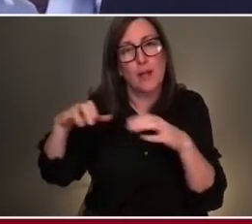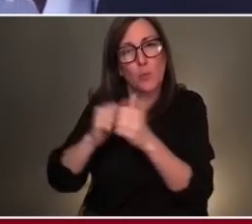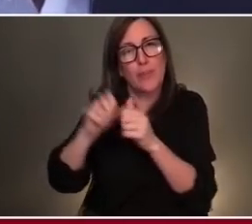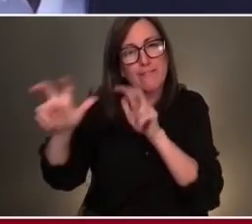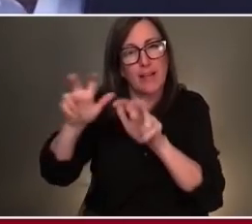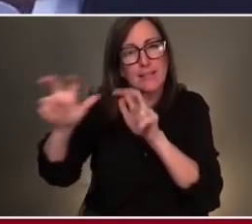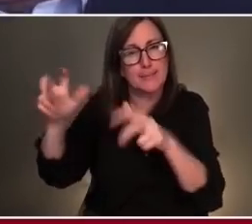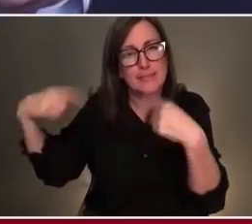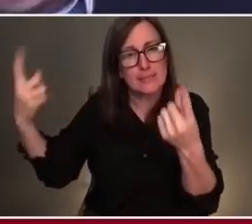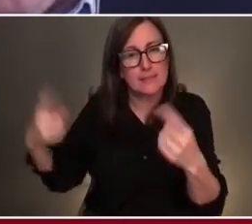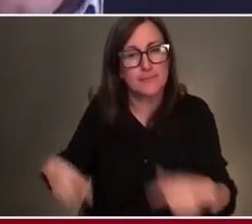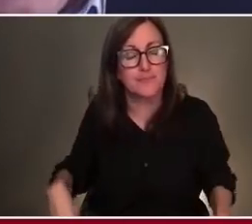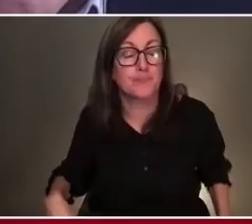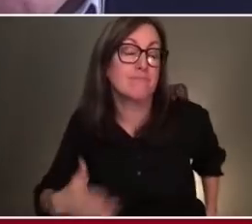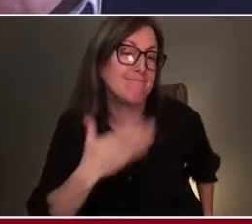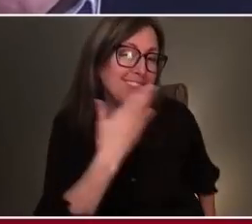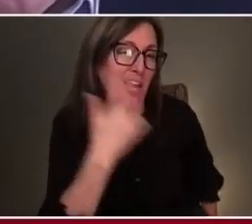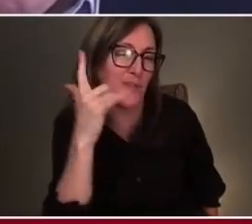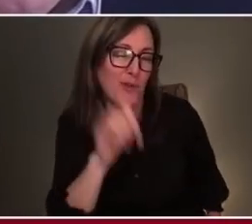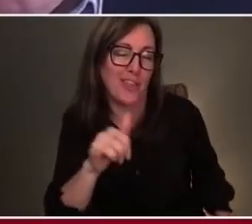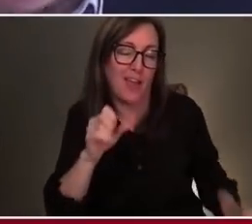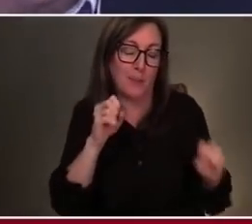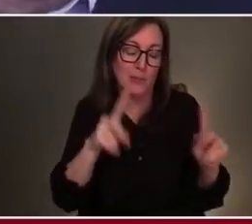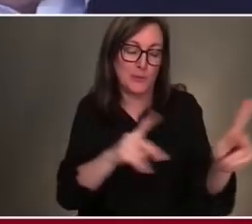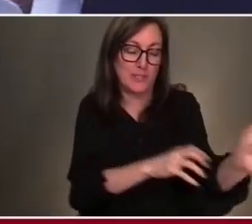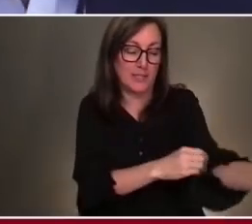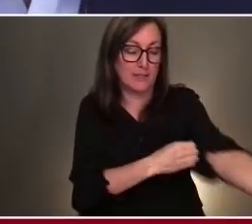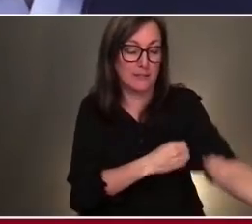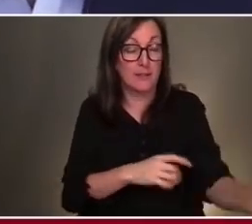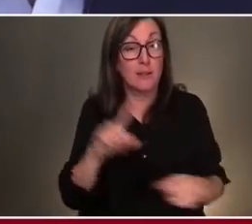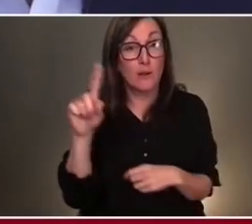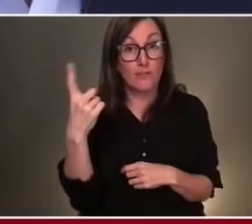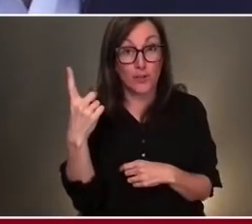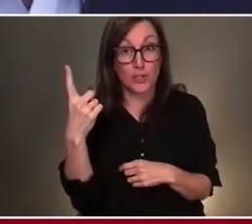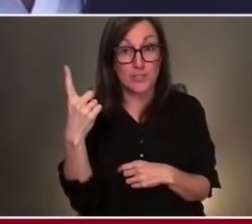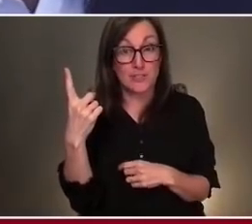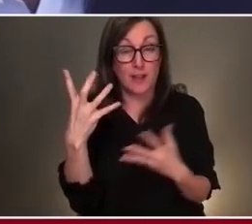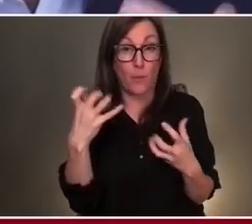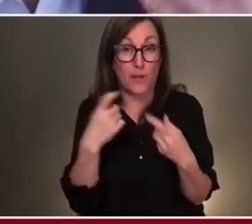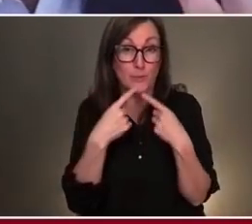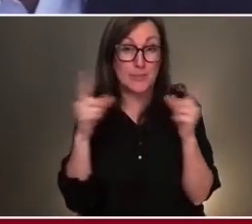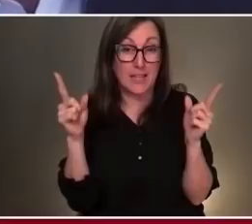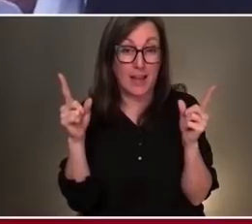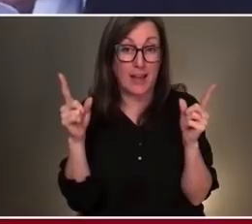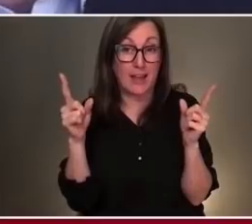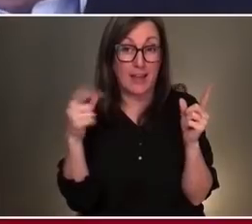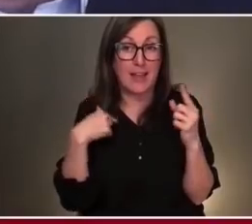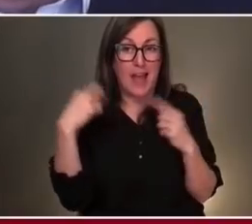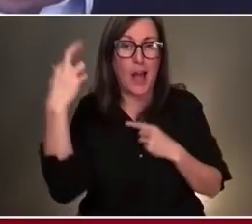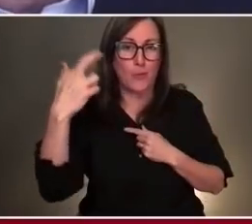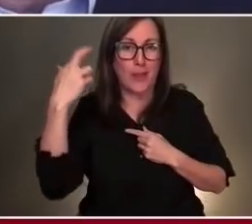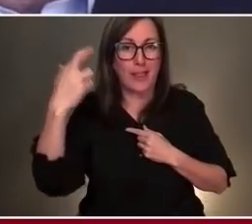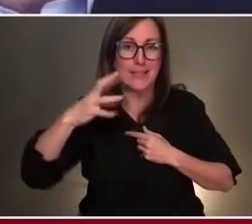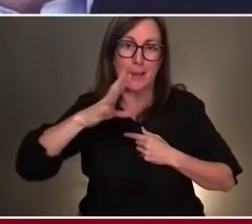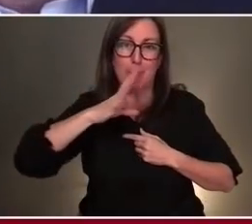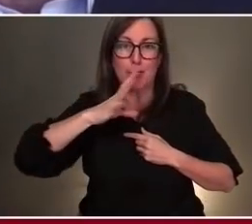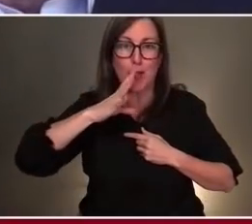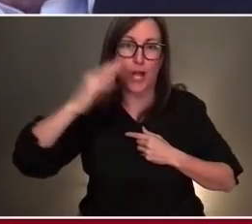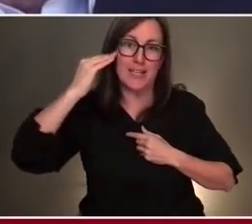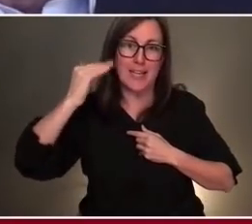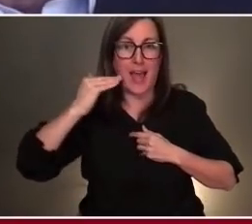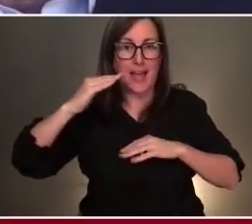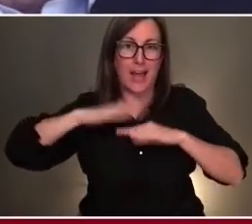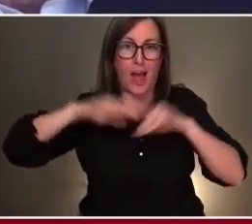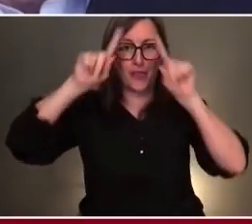Well, thank you for that opportunity. I mean, first of all, let me just say that I realize I'm the talking head that's on this screen today,